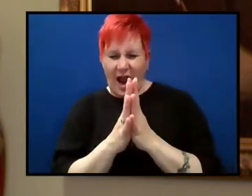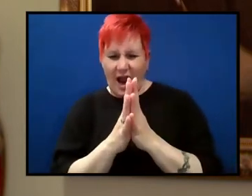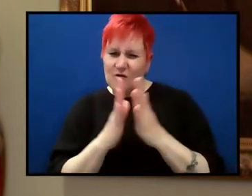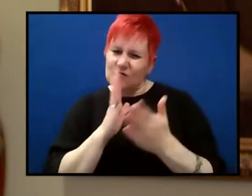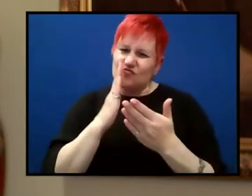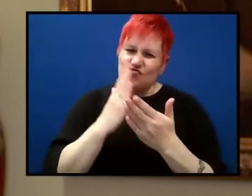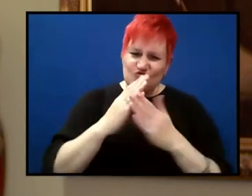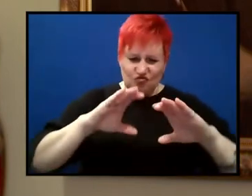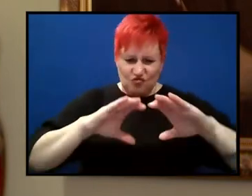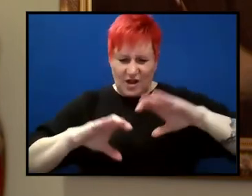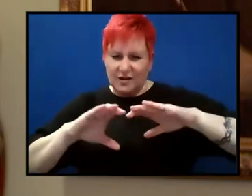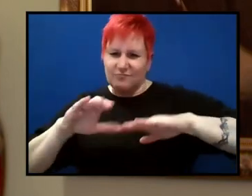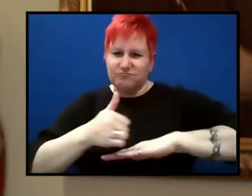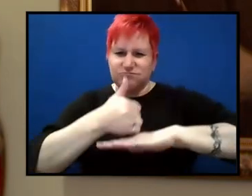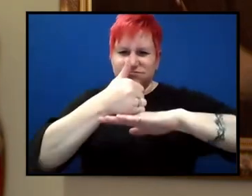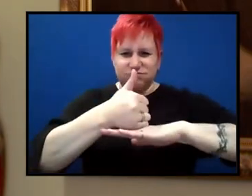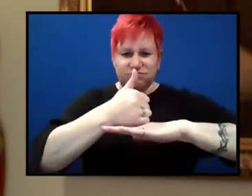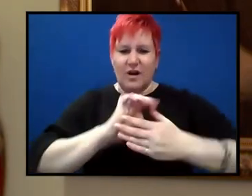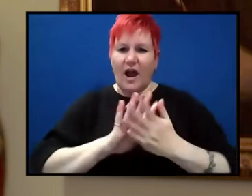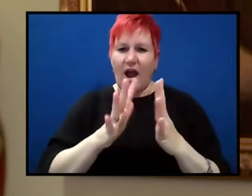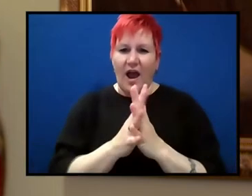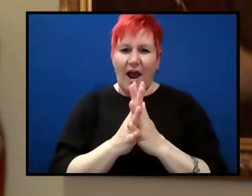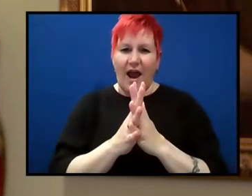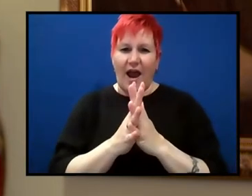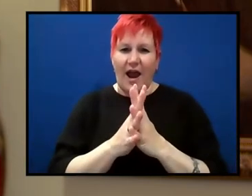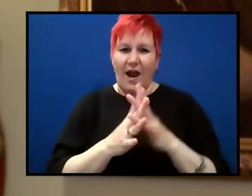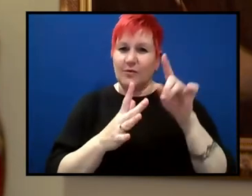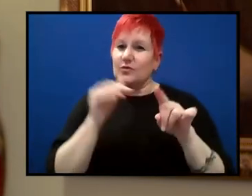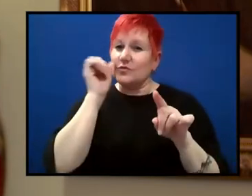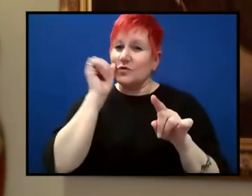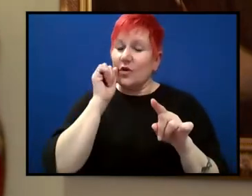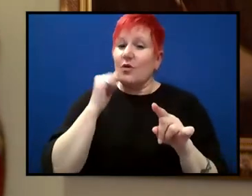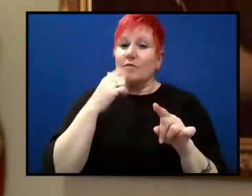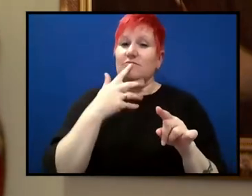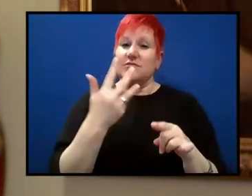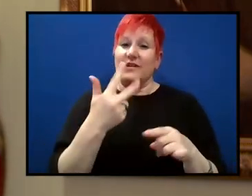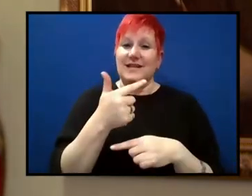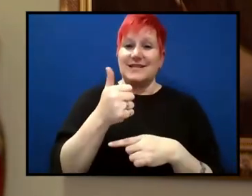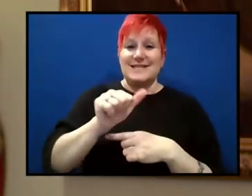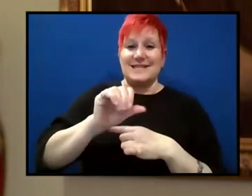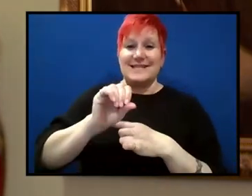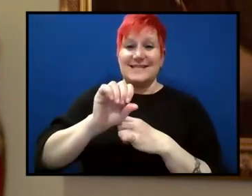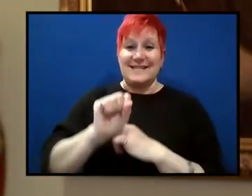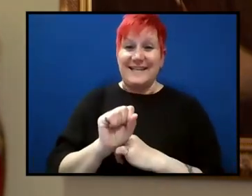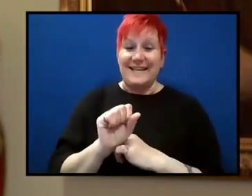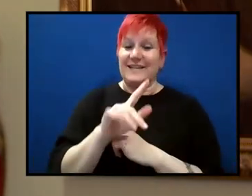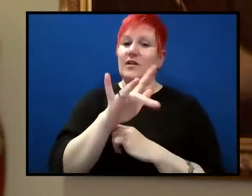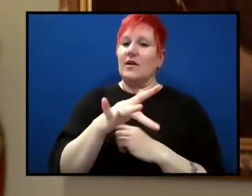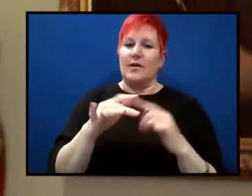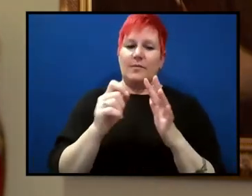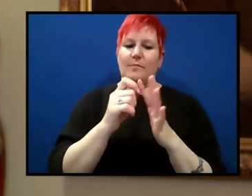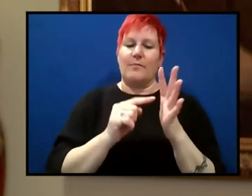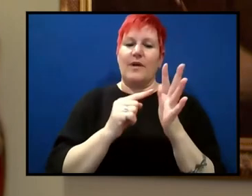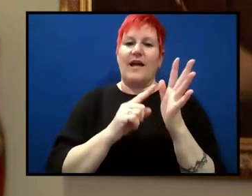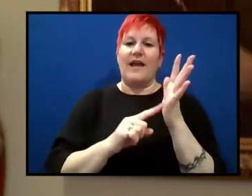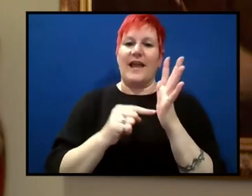emerged that led to what's now known as the plate tectonics revolution. A revolution that occurred just as some of the members of